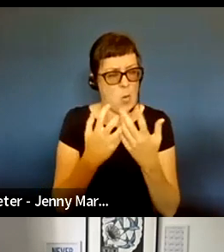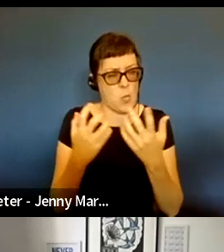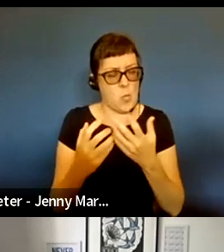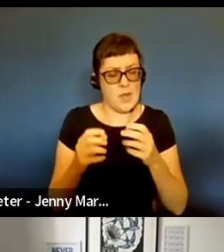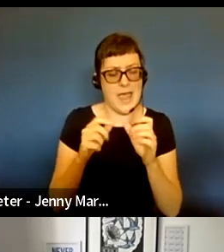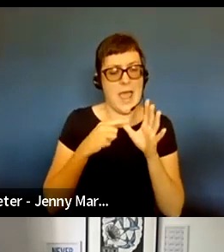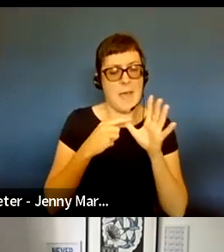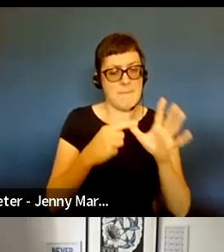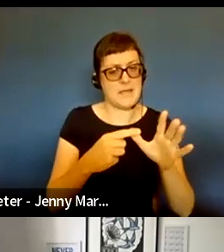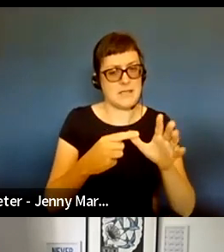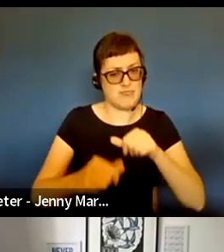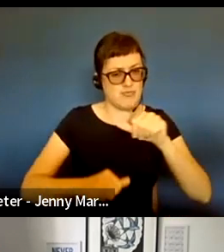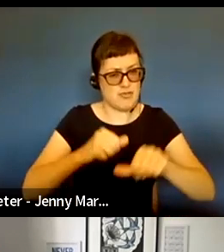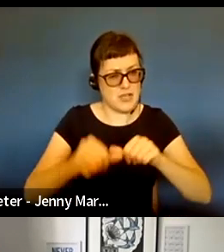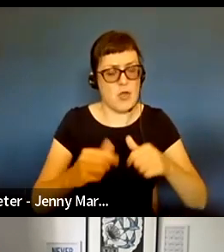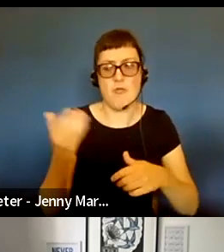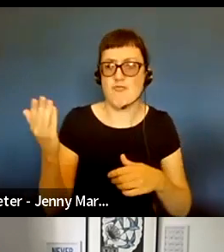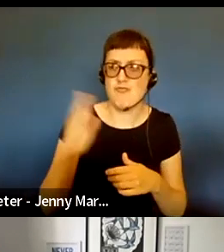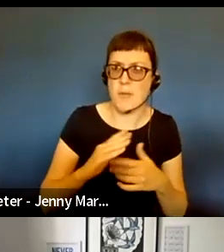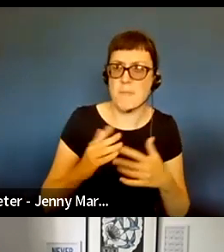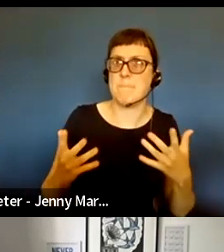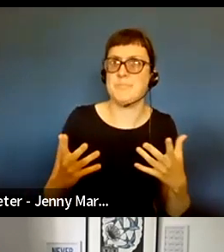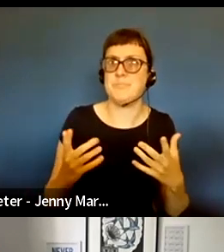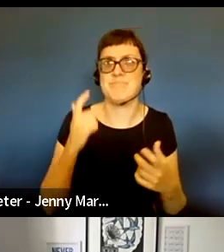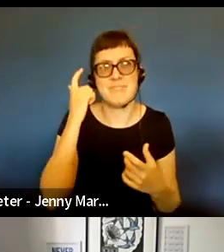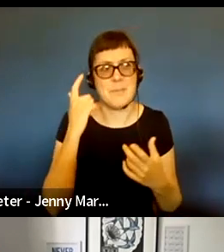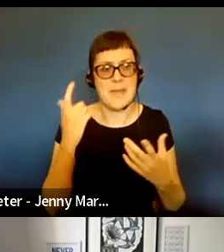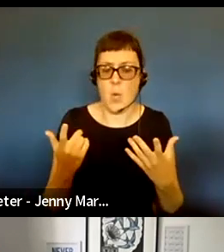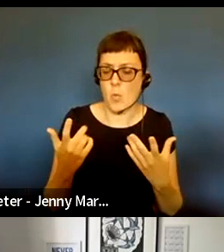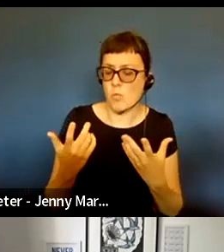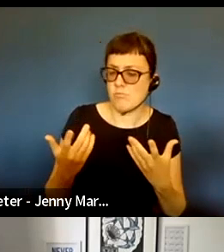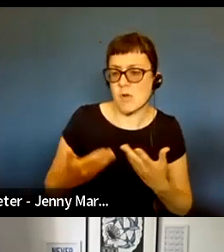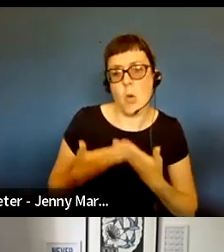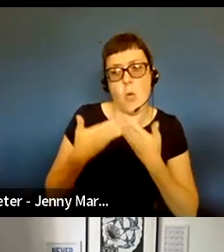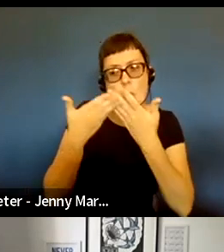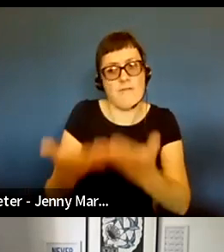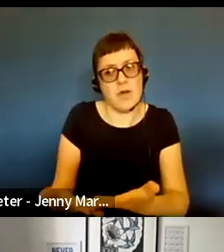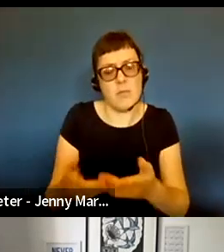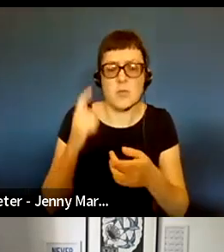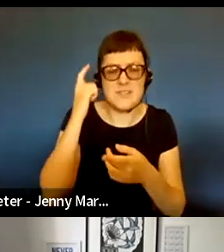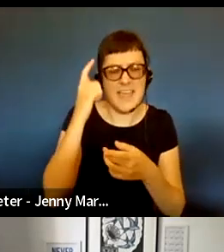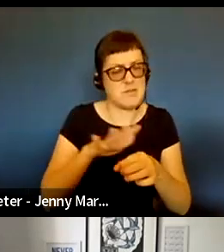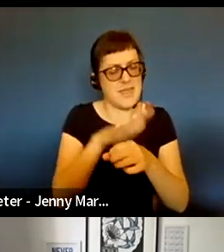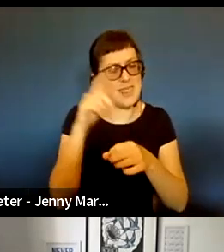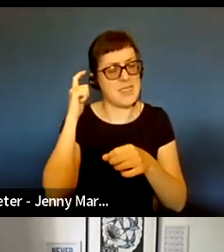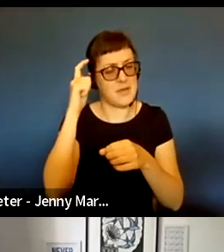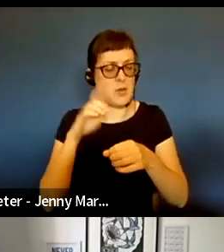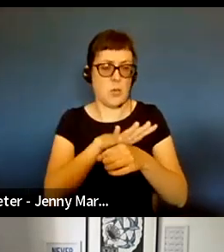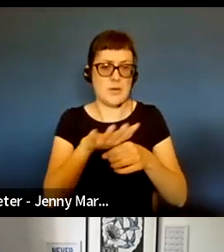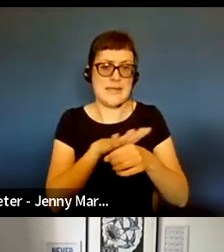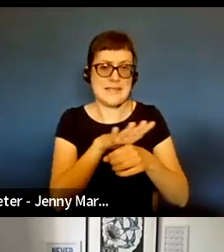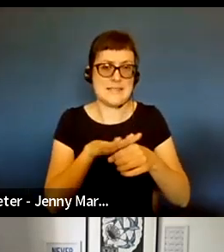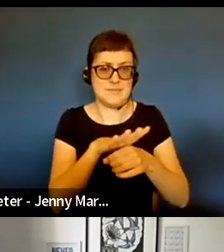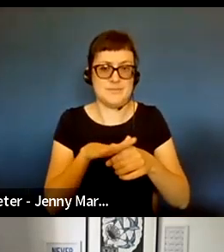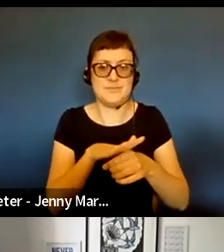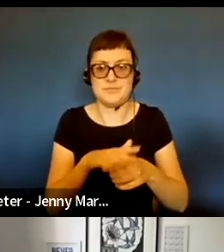suppose, the sort of gesture and emotion of the offer, but also from the context. And I think it really